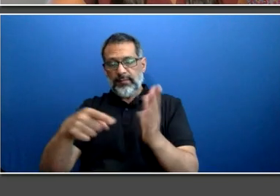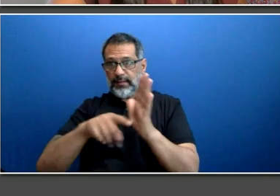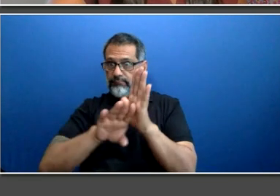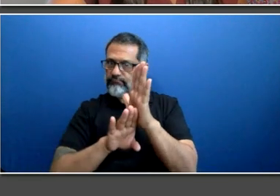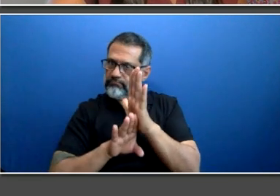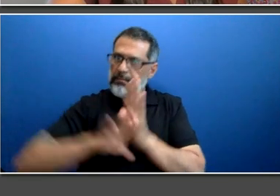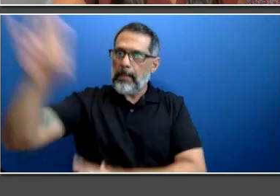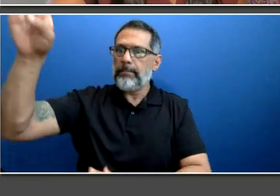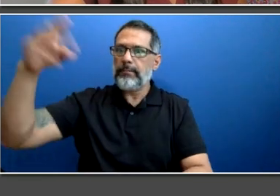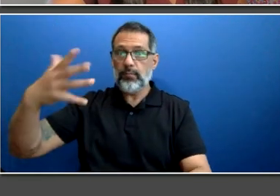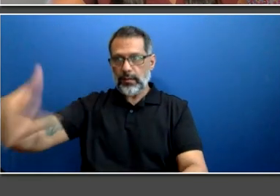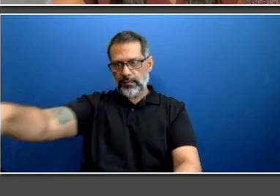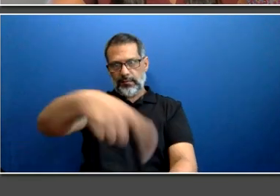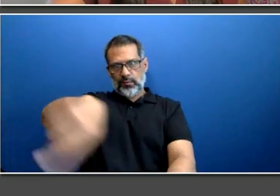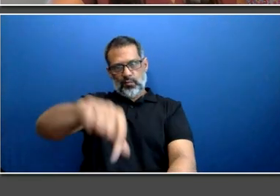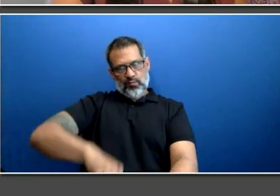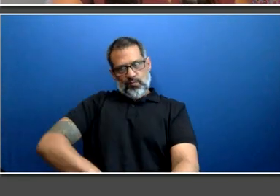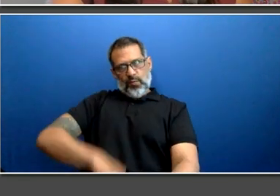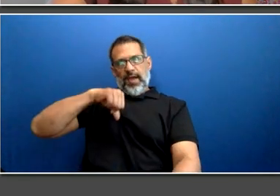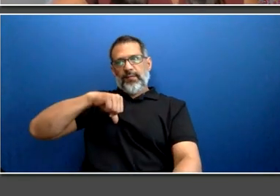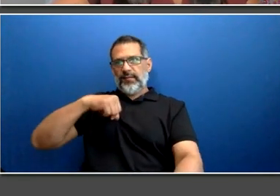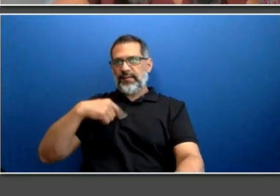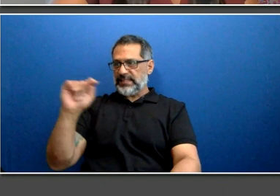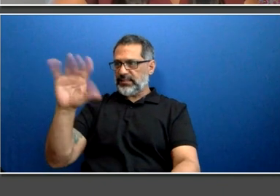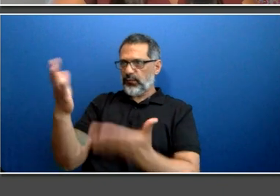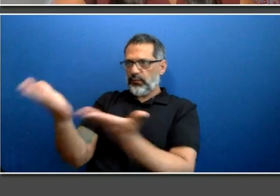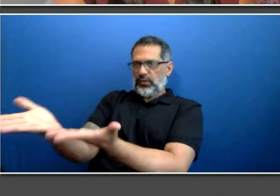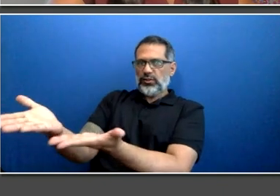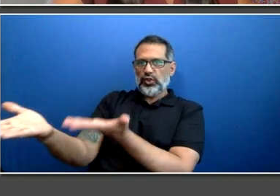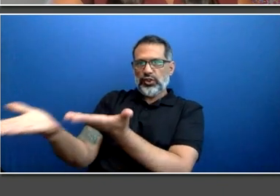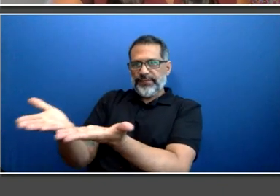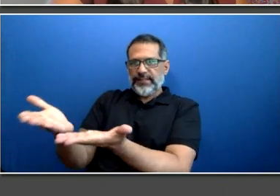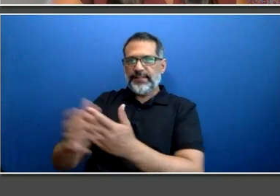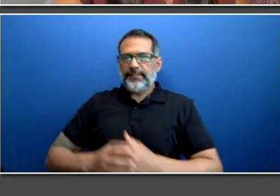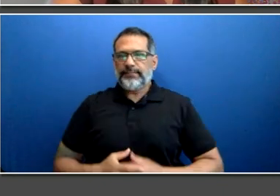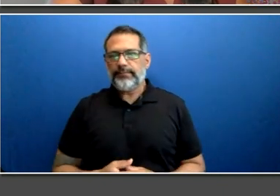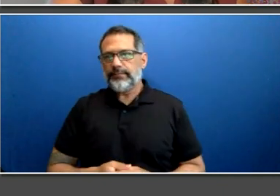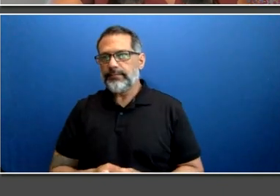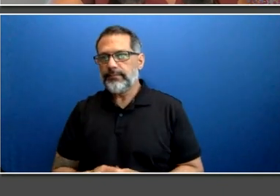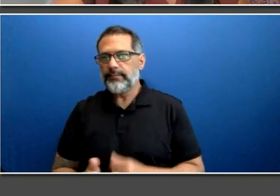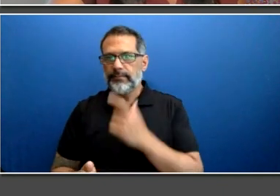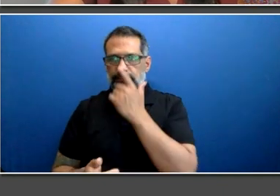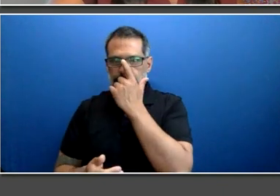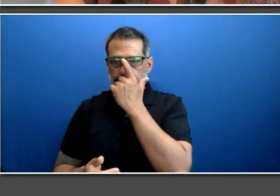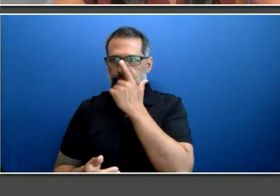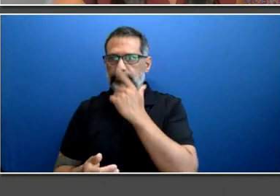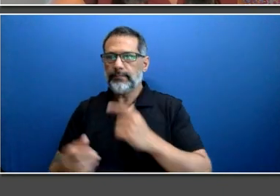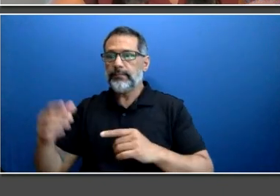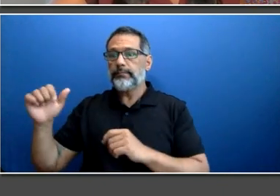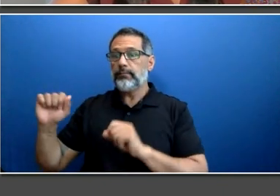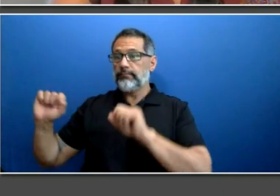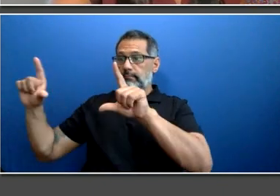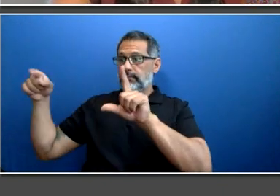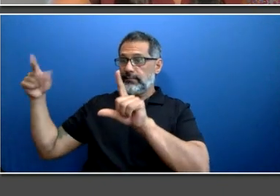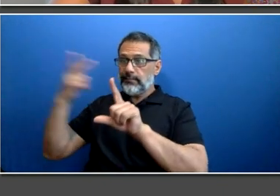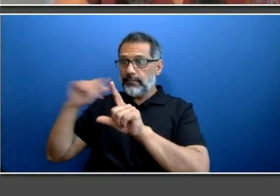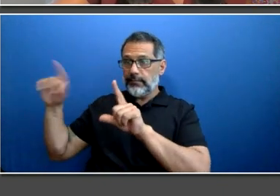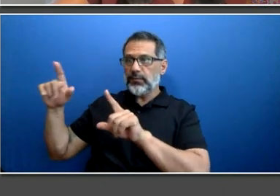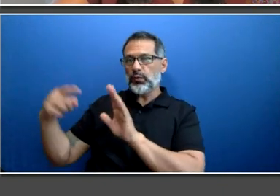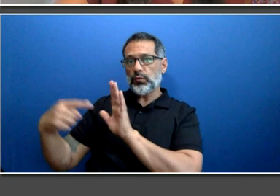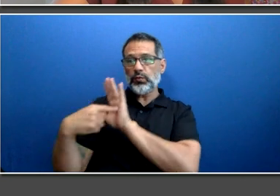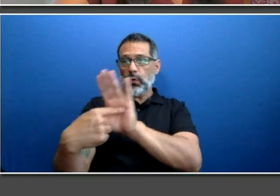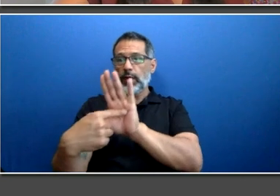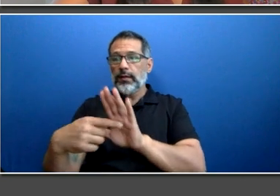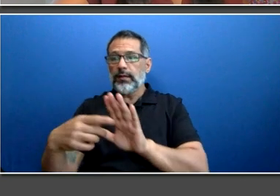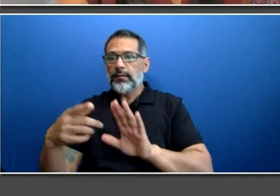This next slide is showing that there are other opportunities for everybody participating in this event, as well as the broader Toronto and GTA